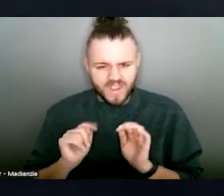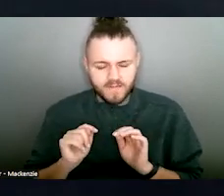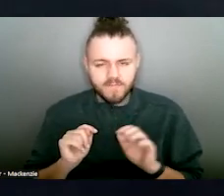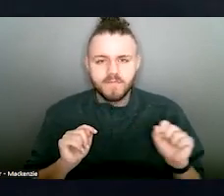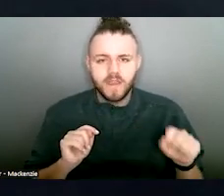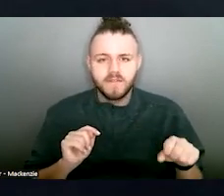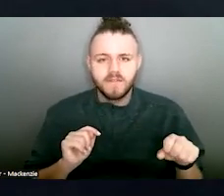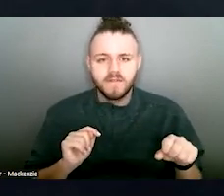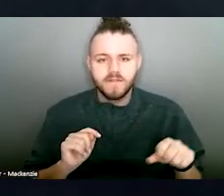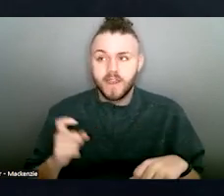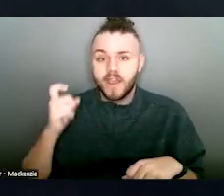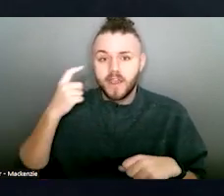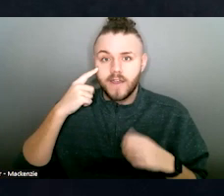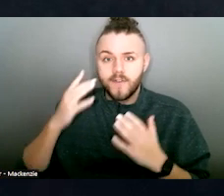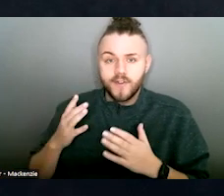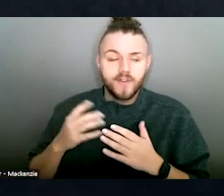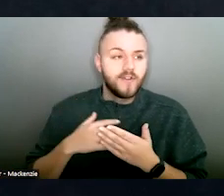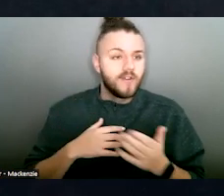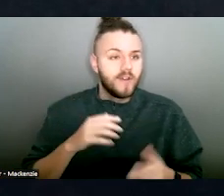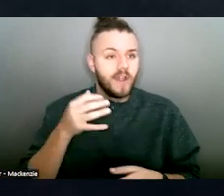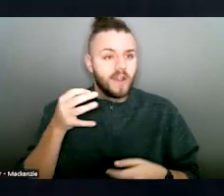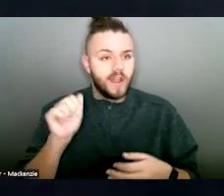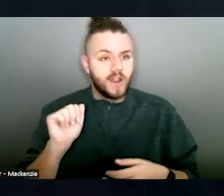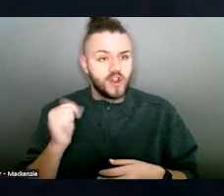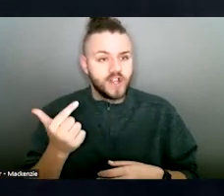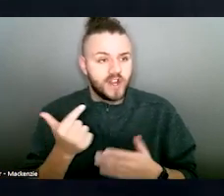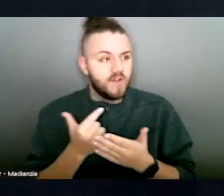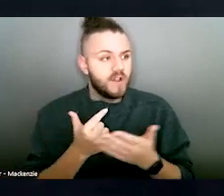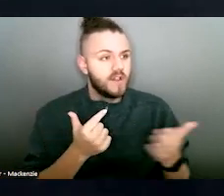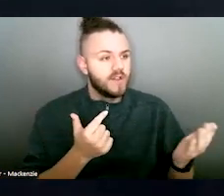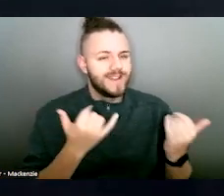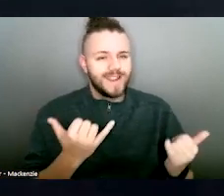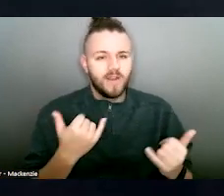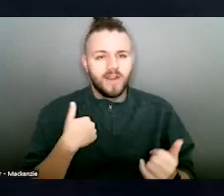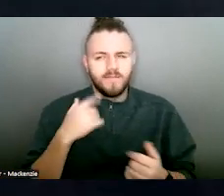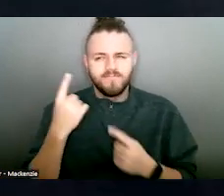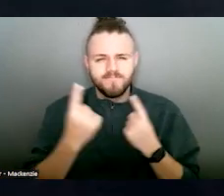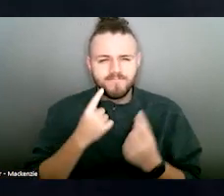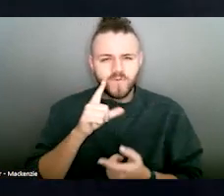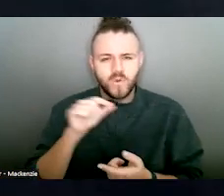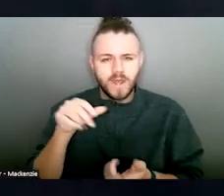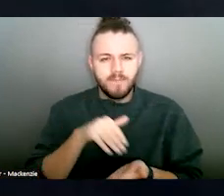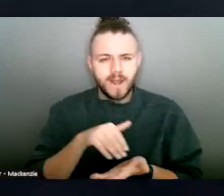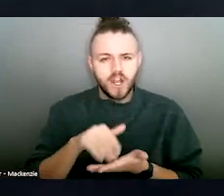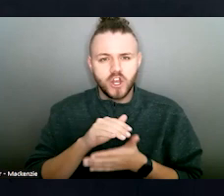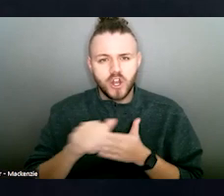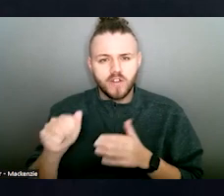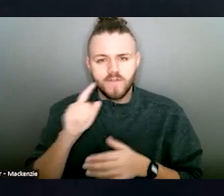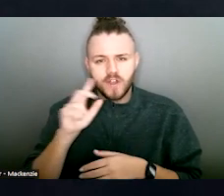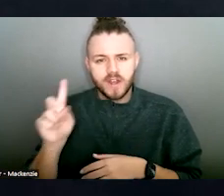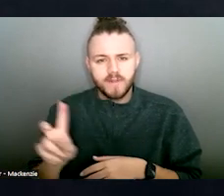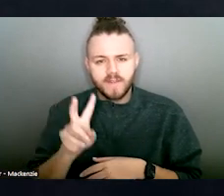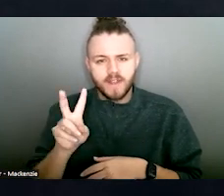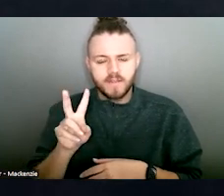Mike DeWine and Attorney General DeGio, two great men who have included $20 million for domestic violence services who never hold a budget,